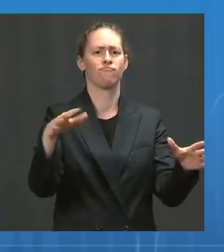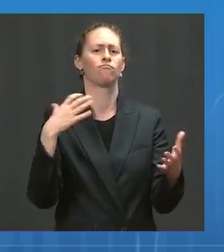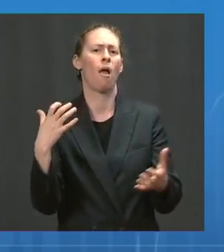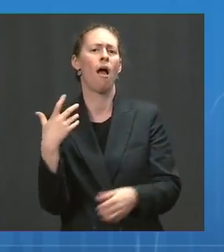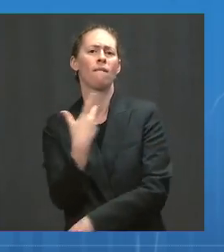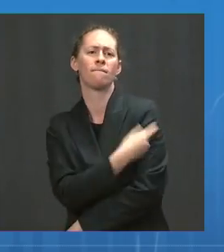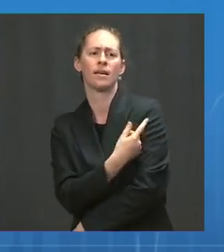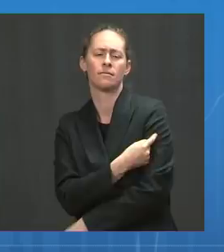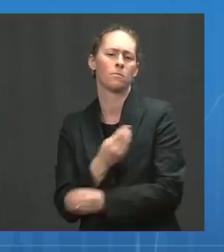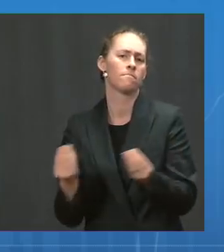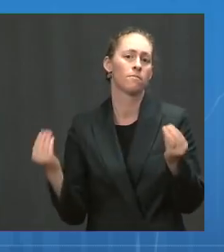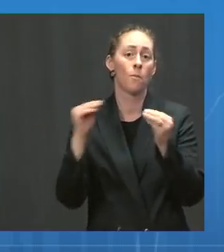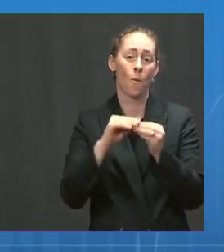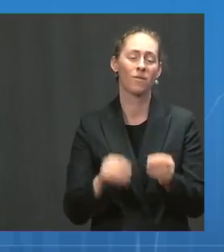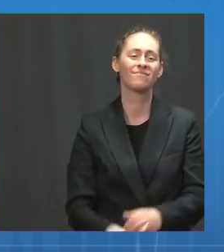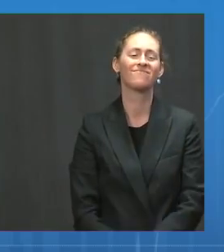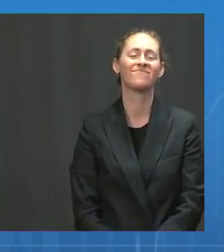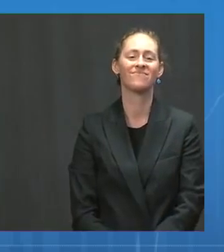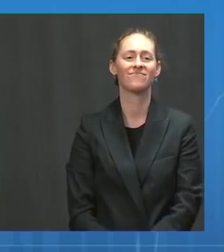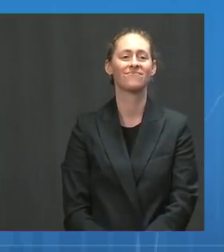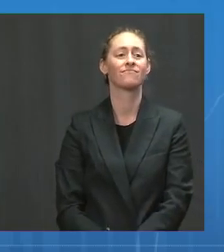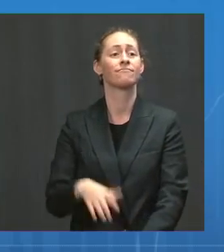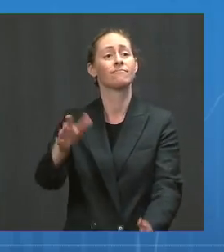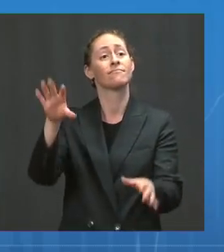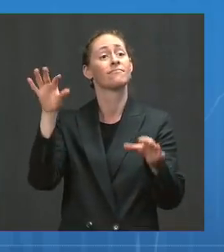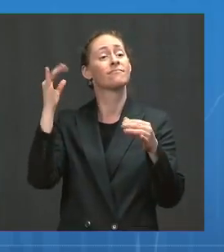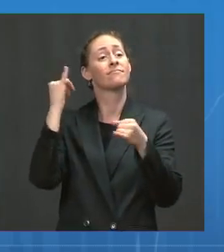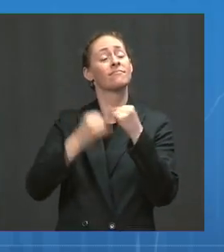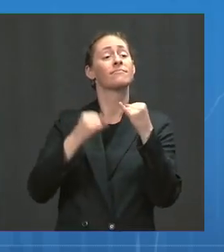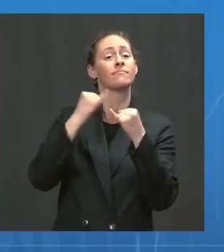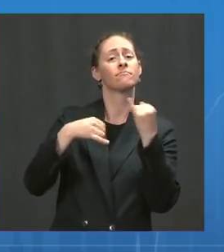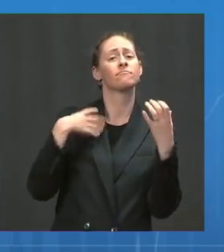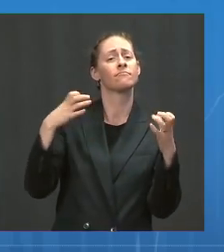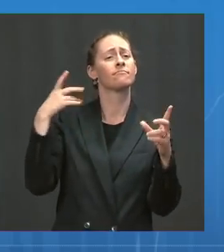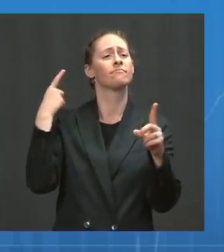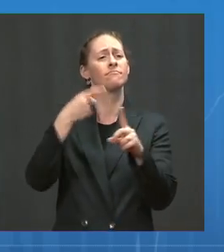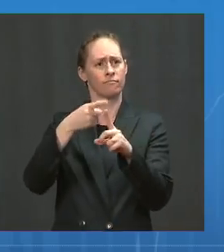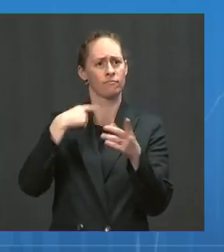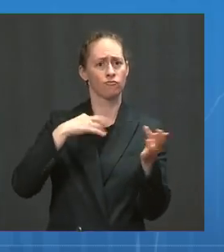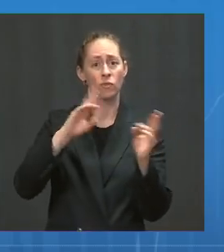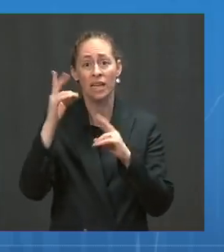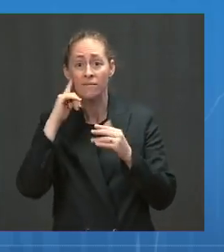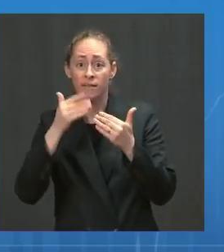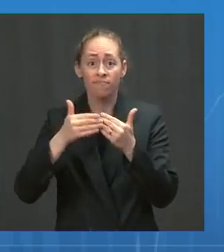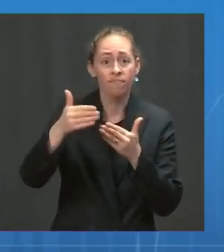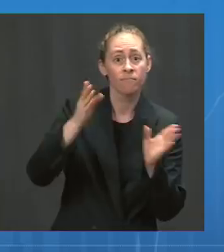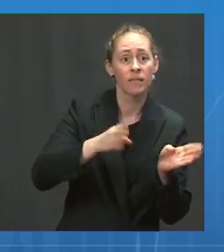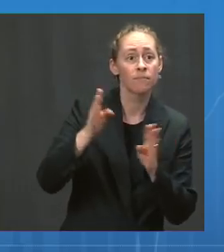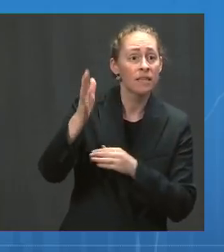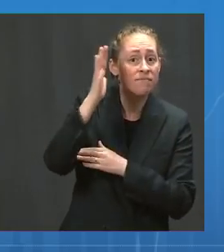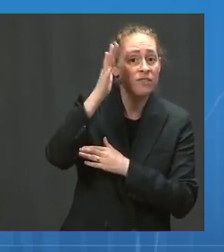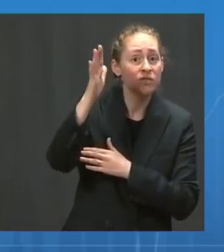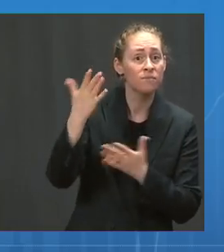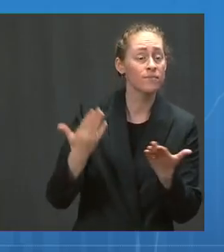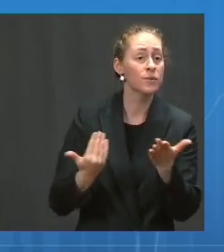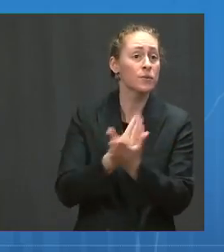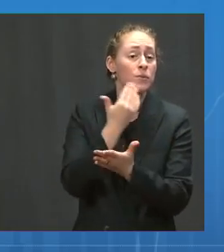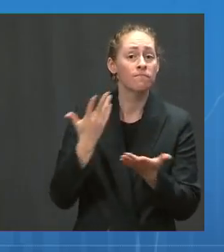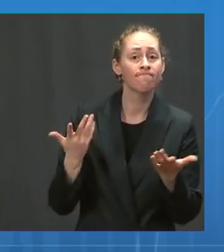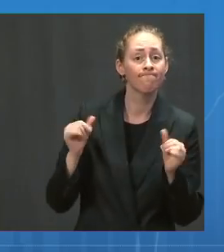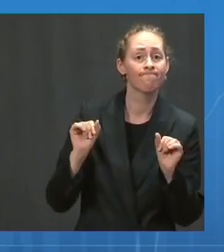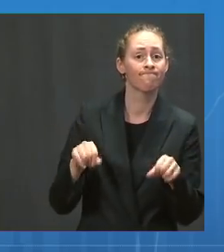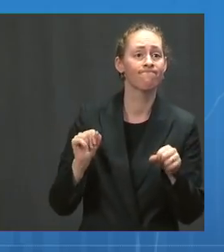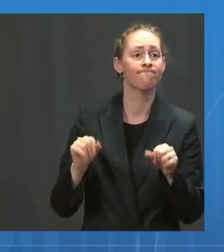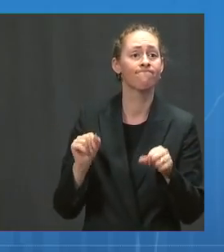And finally, we continue to be prepared for any and every scenario, including the possibility of booster